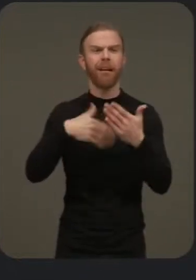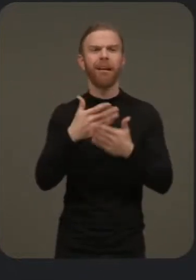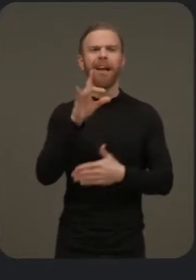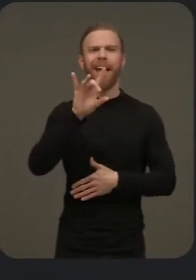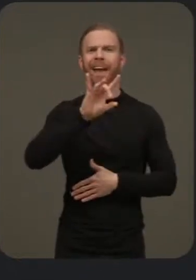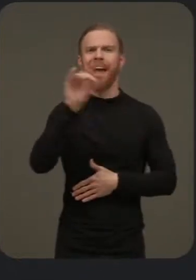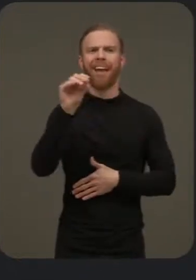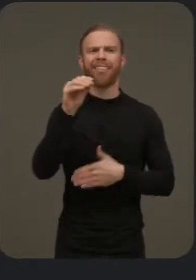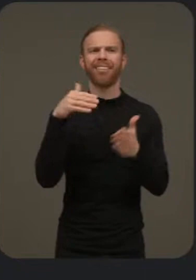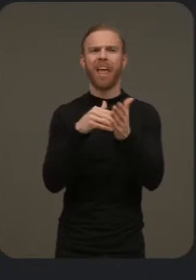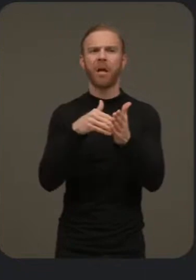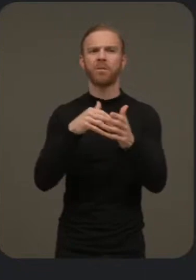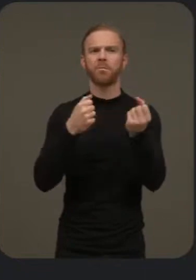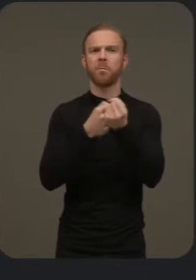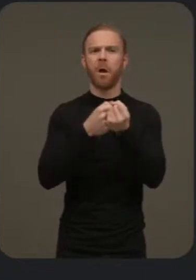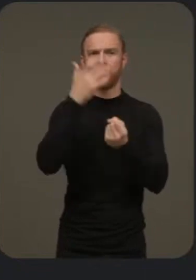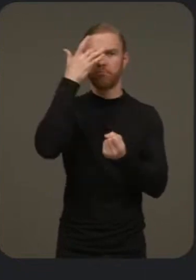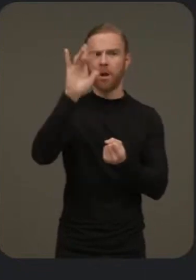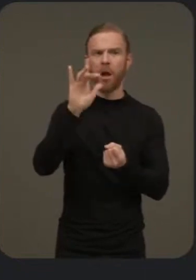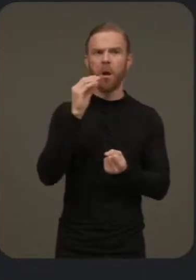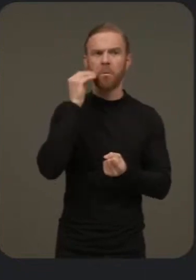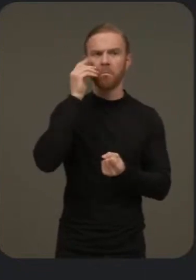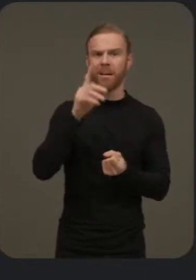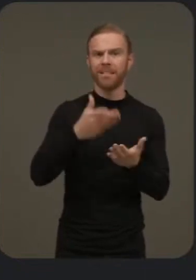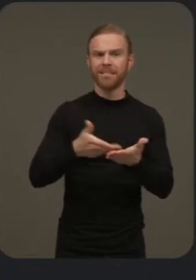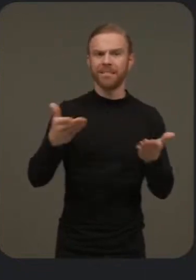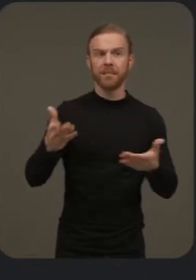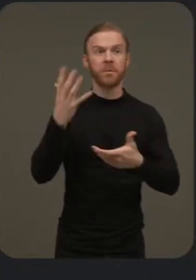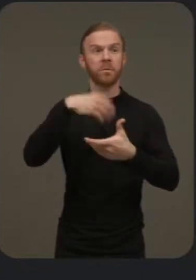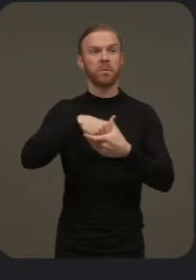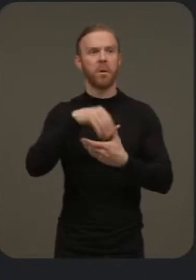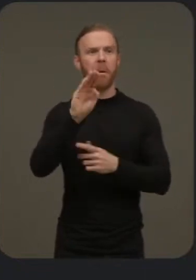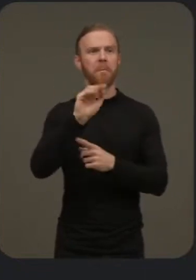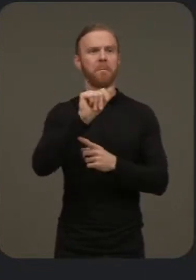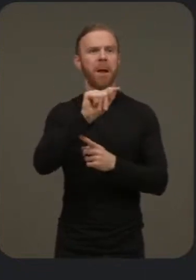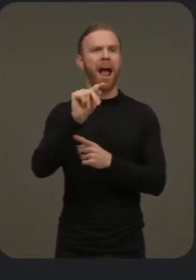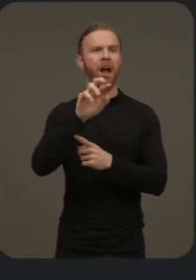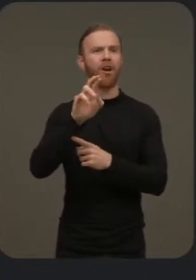smart home devices, including all of your matter-enabled devices.